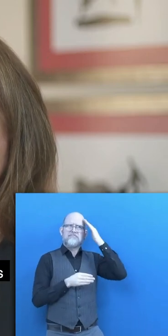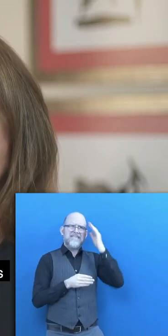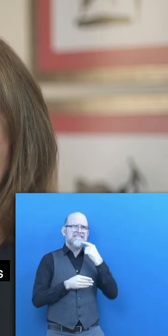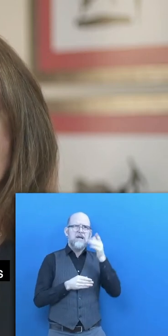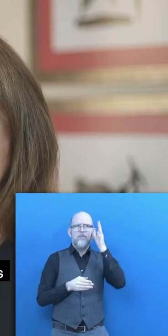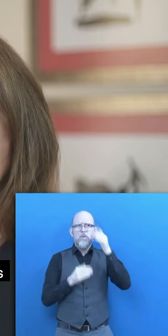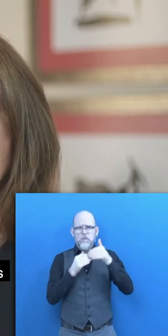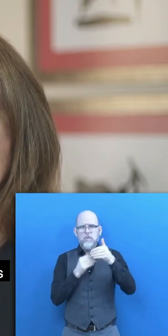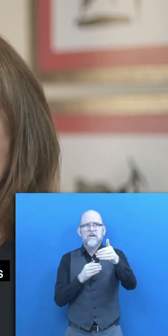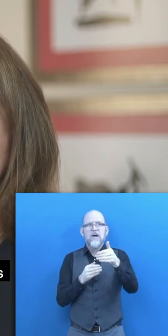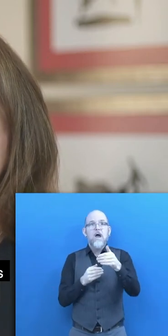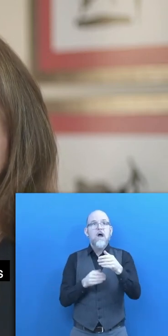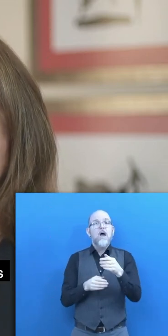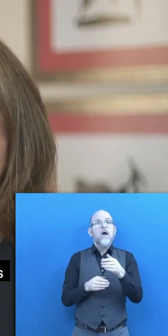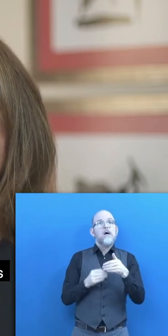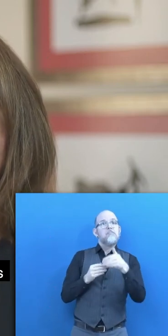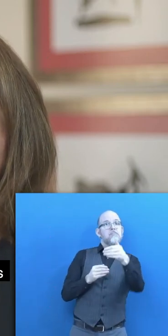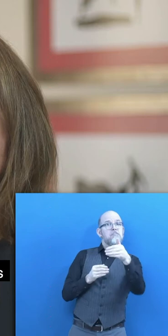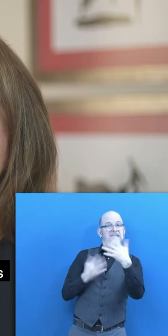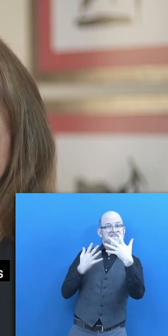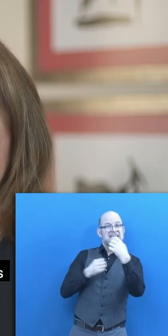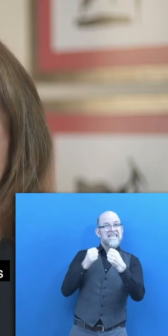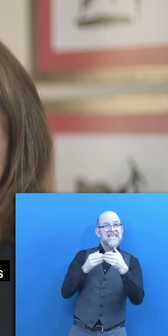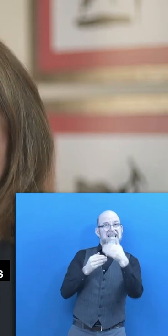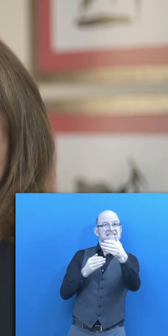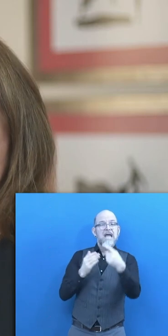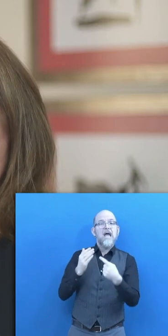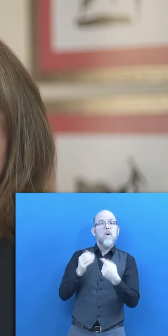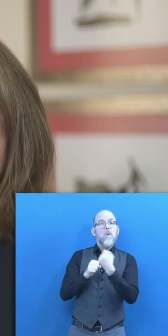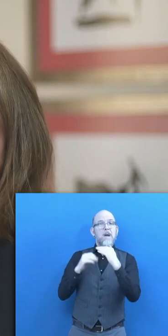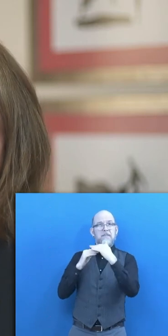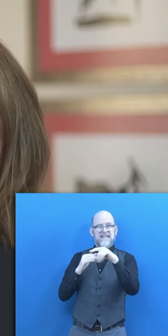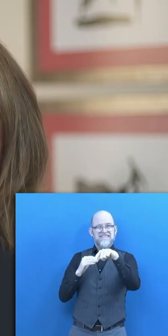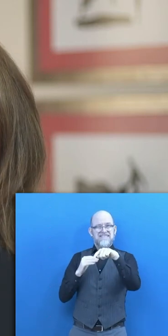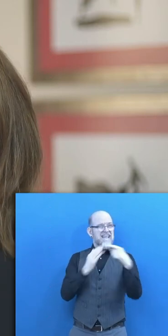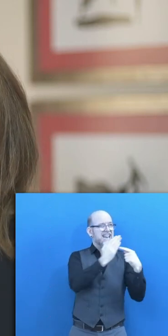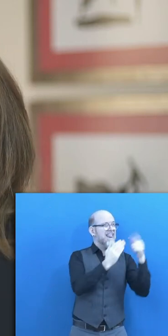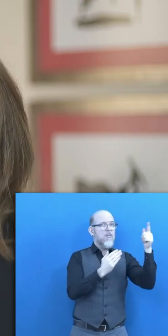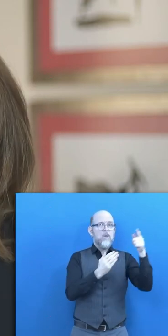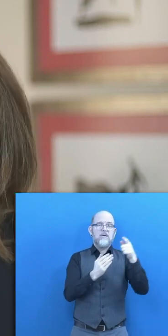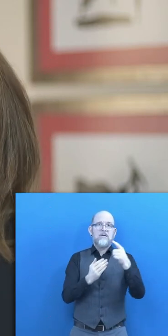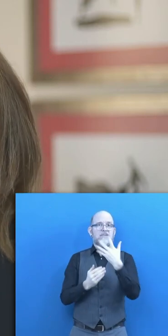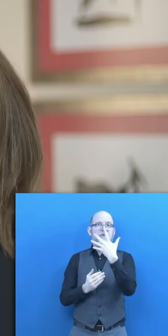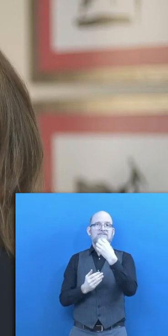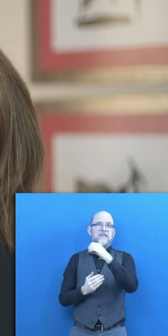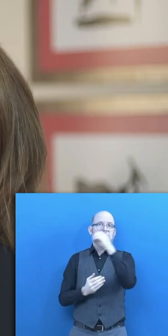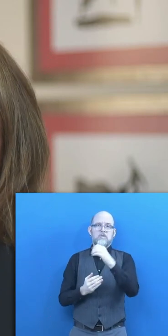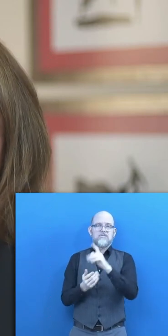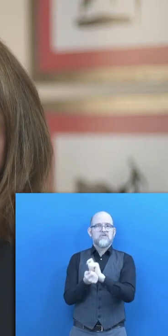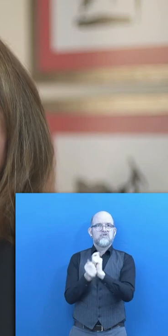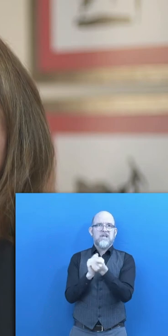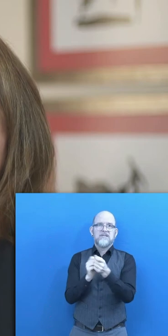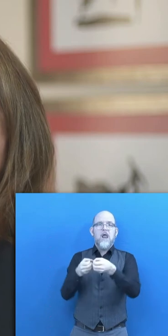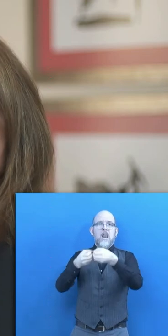current job positions will disappear in the following decades. The reason behind this is that these technologies